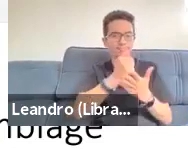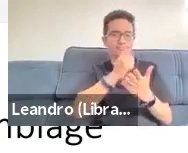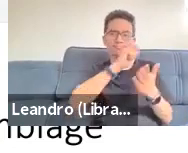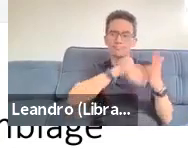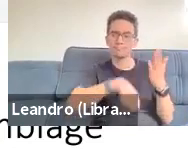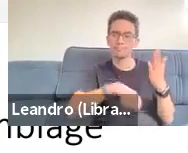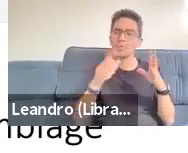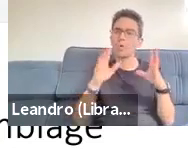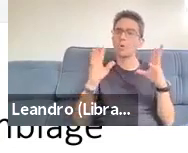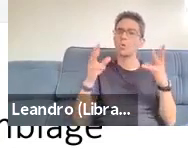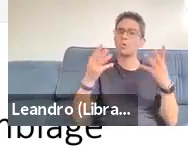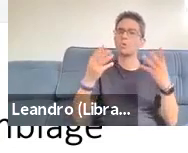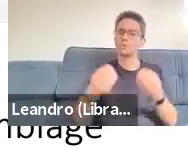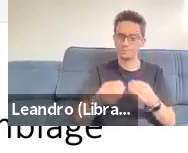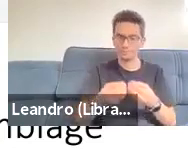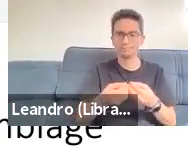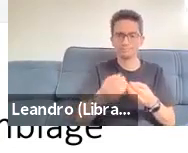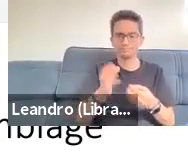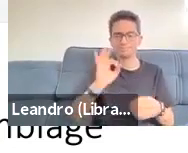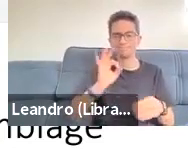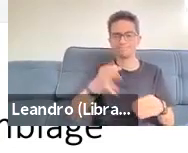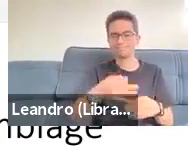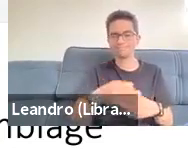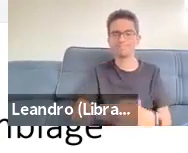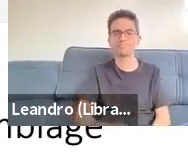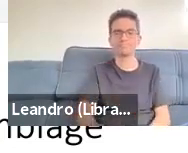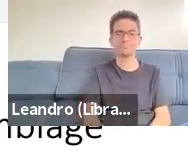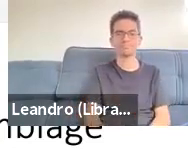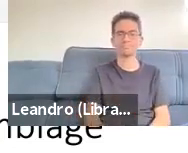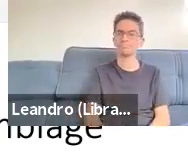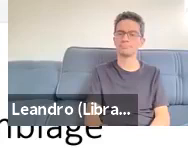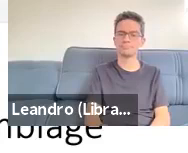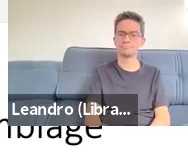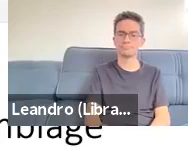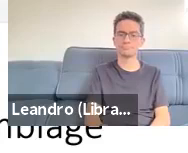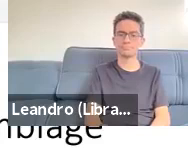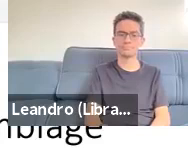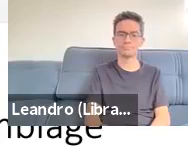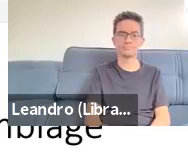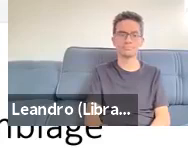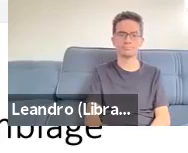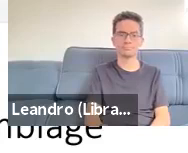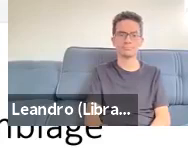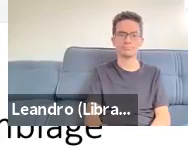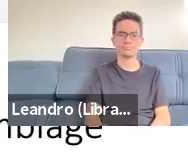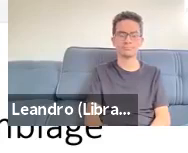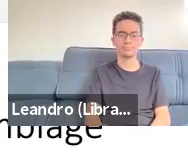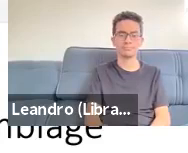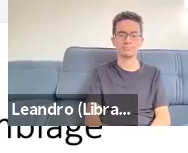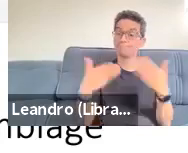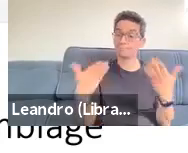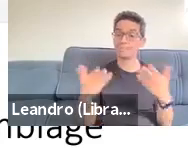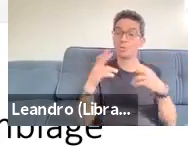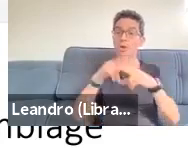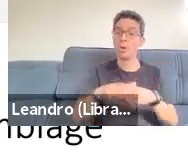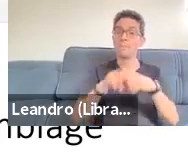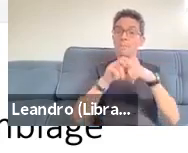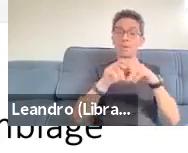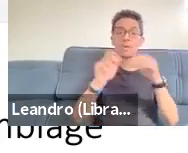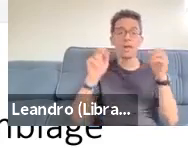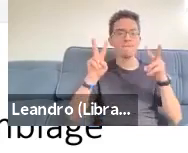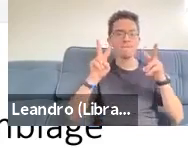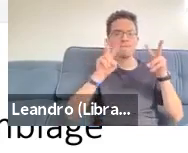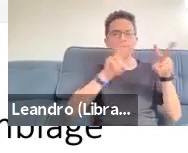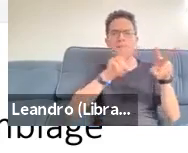science of ornithology, Western sentimentalism over a fading national condition, human fascinations with creatures that